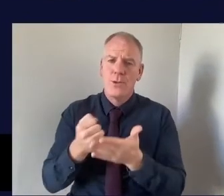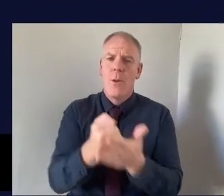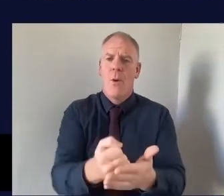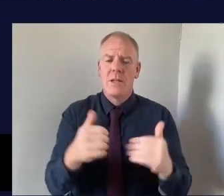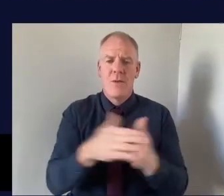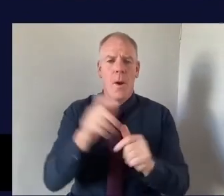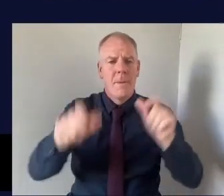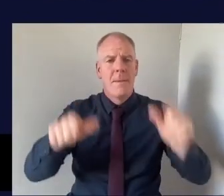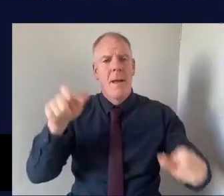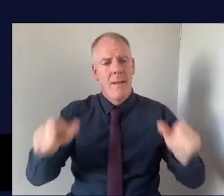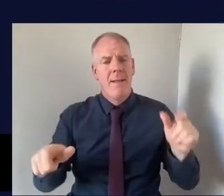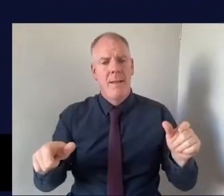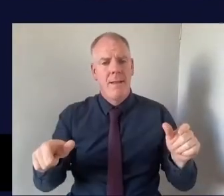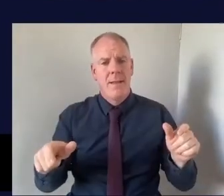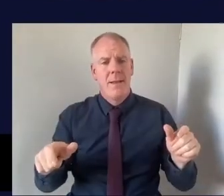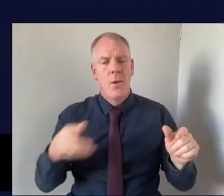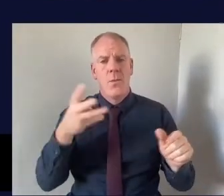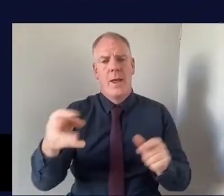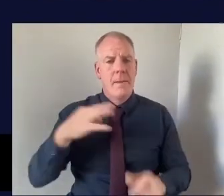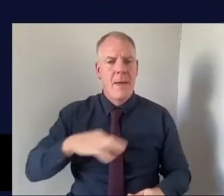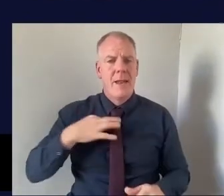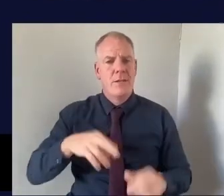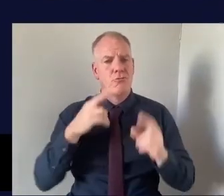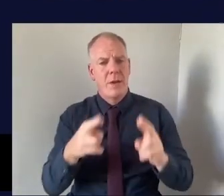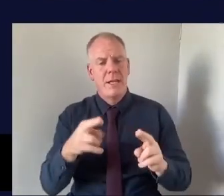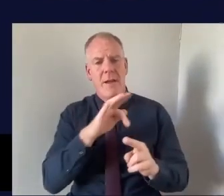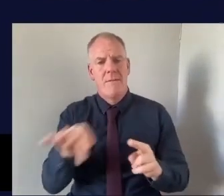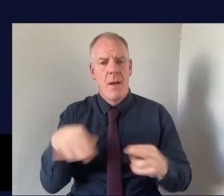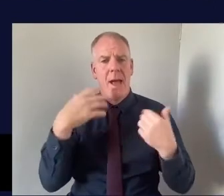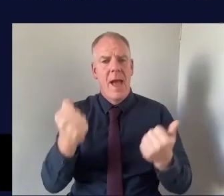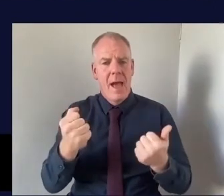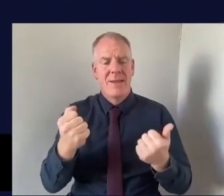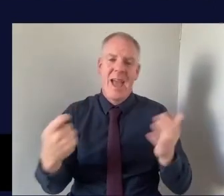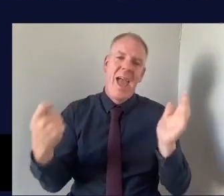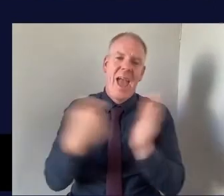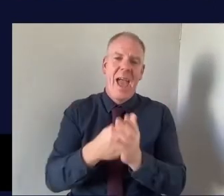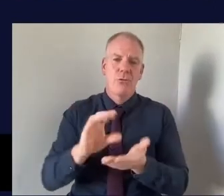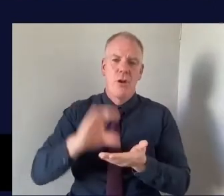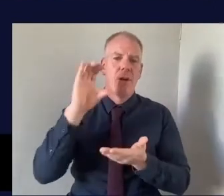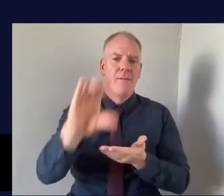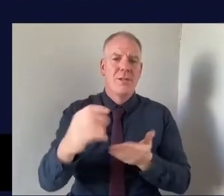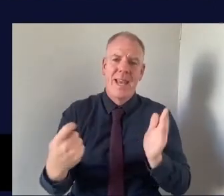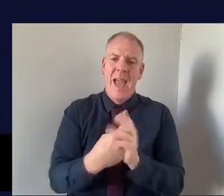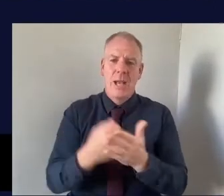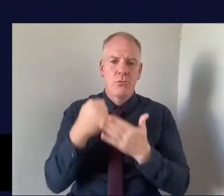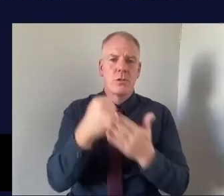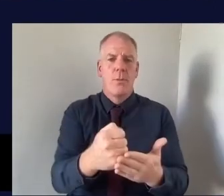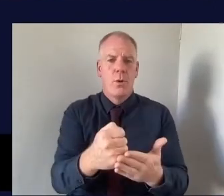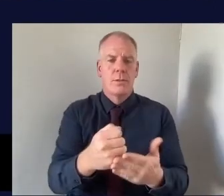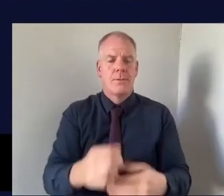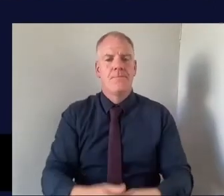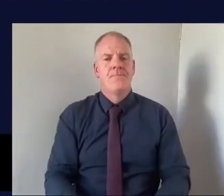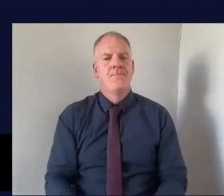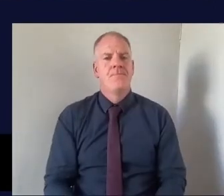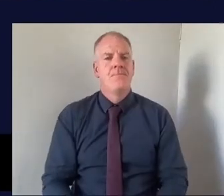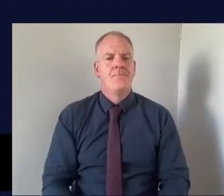somebody who who would really benefit from having those extra funding the extra supports. I'm going to take a